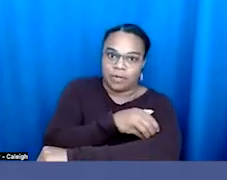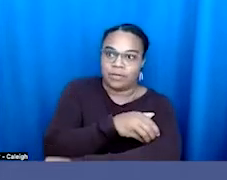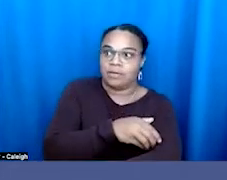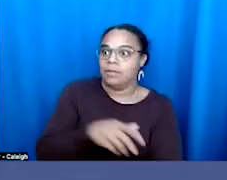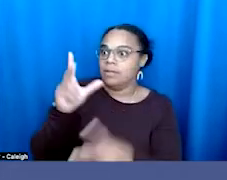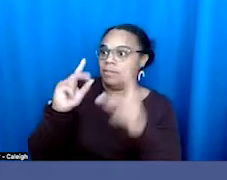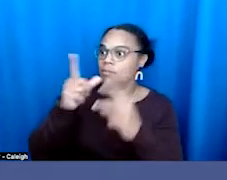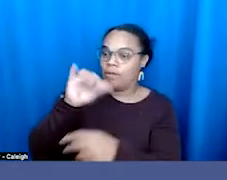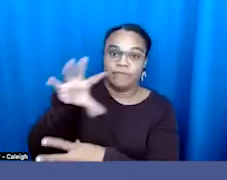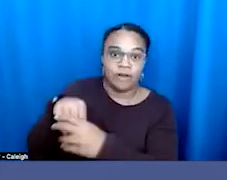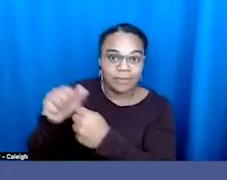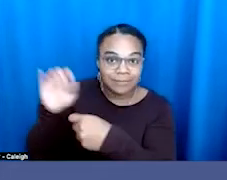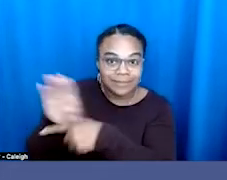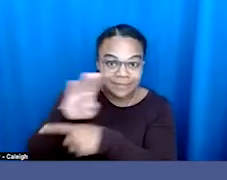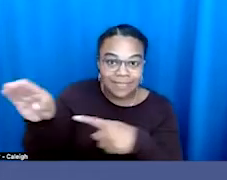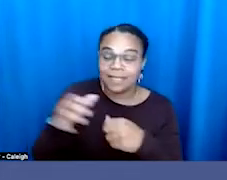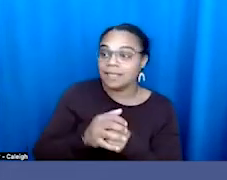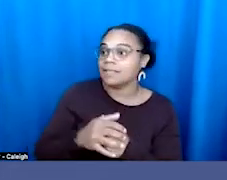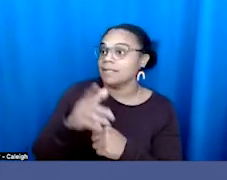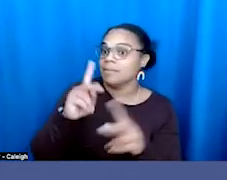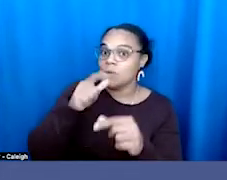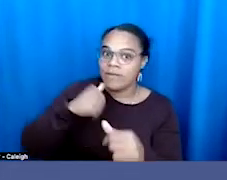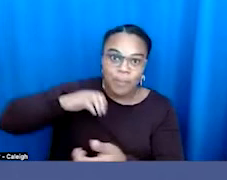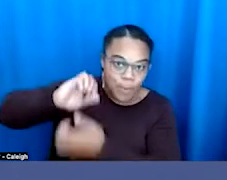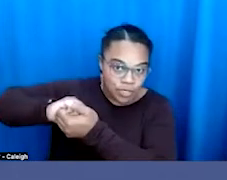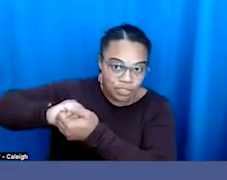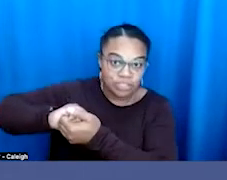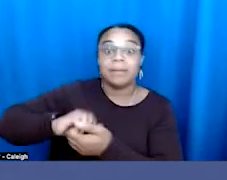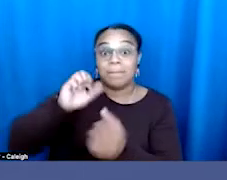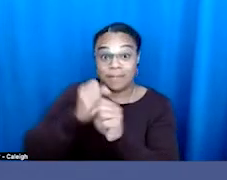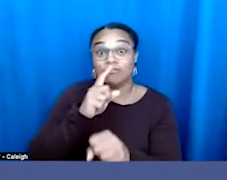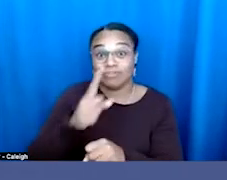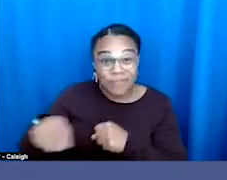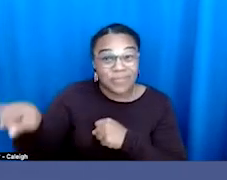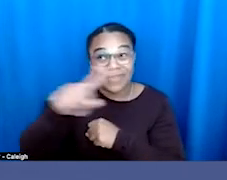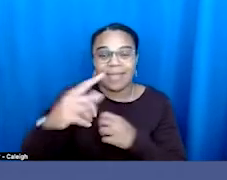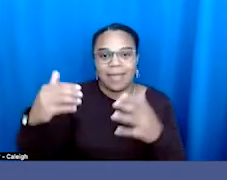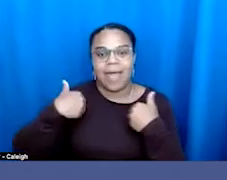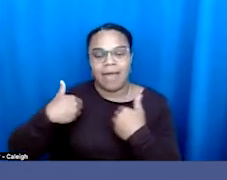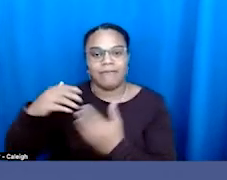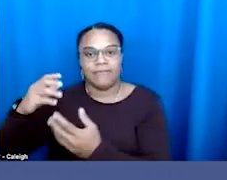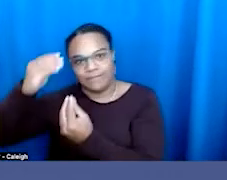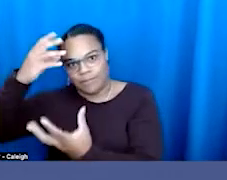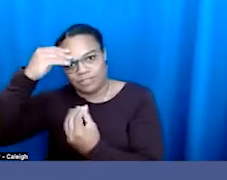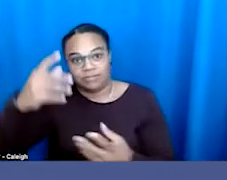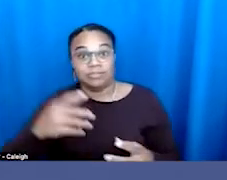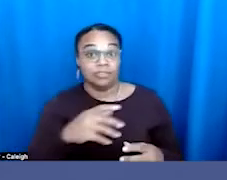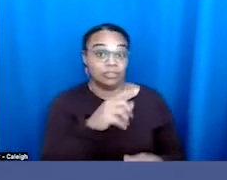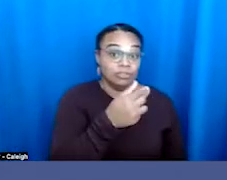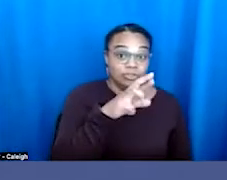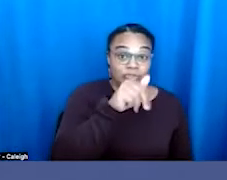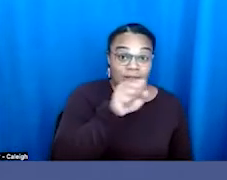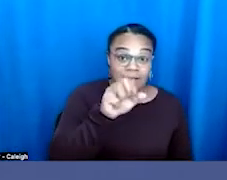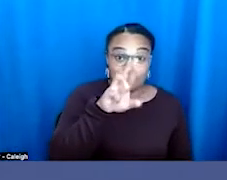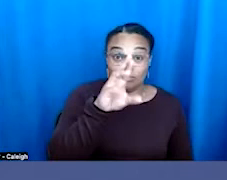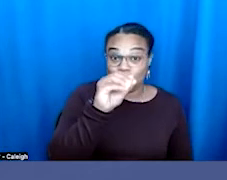and coalition partnerships to ensure that they have the information. So the grassroots is the people who are directly impacted,